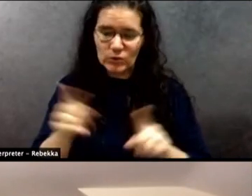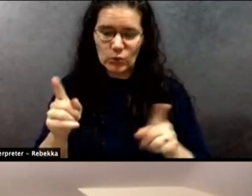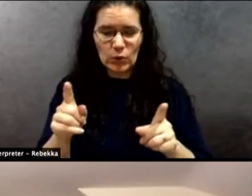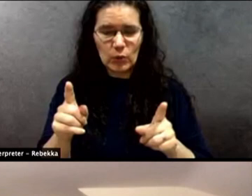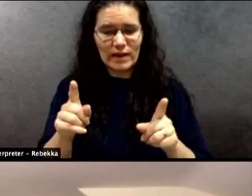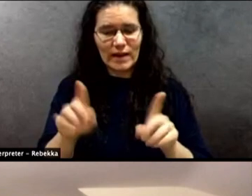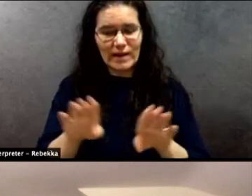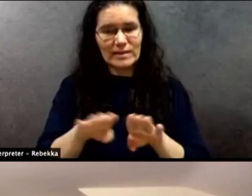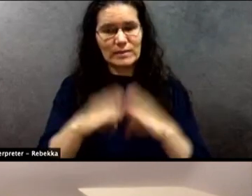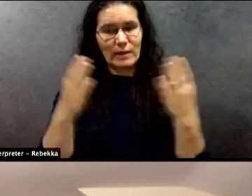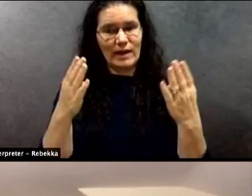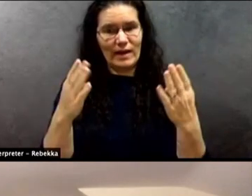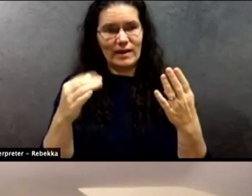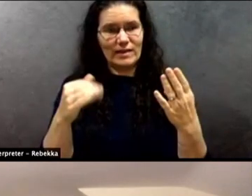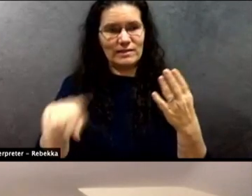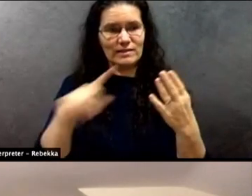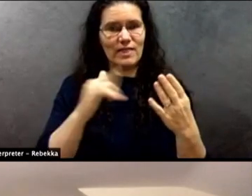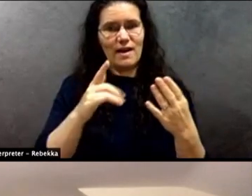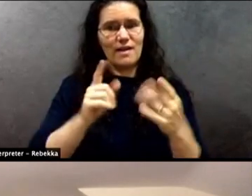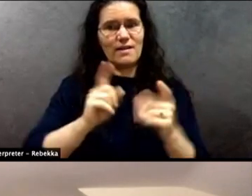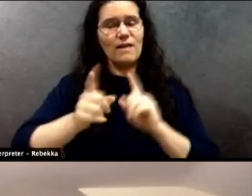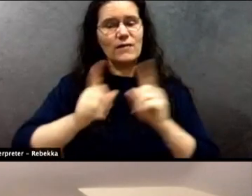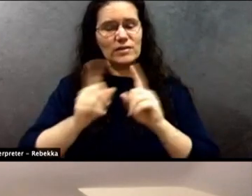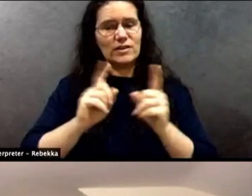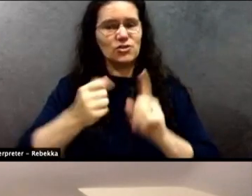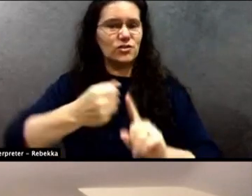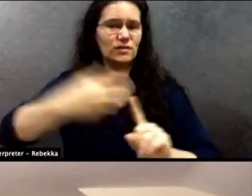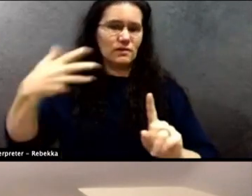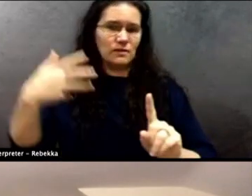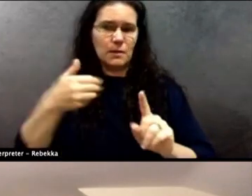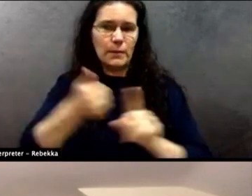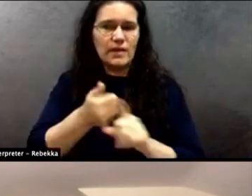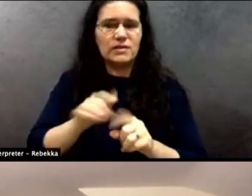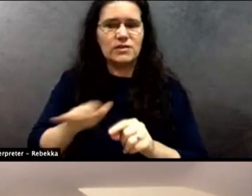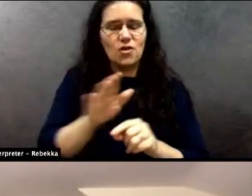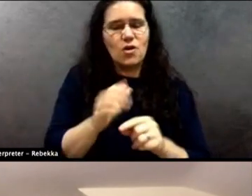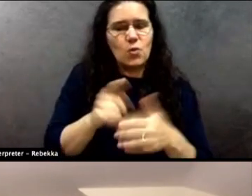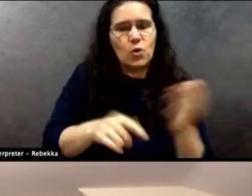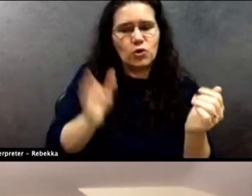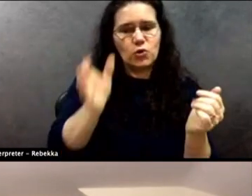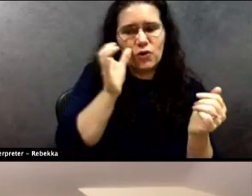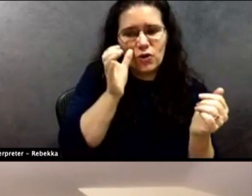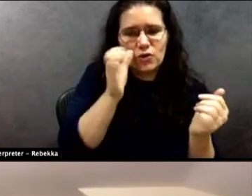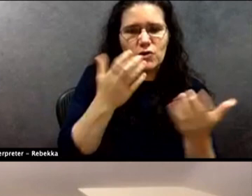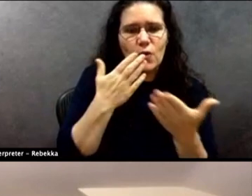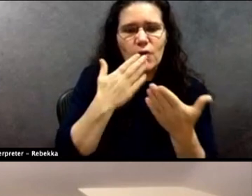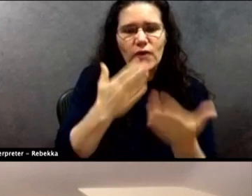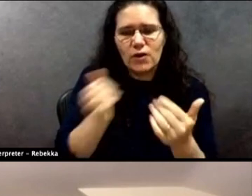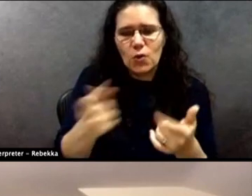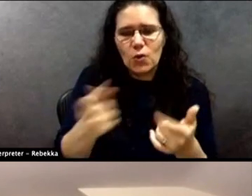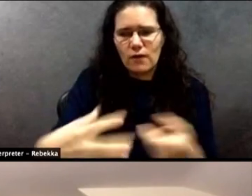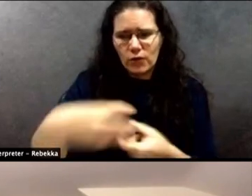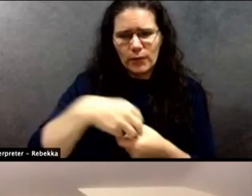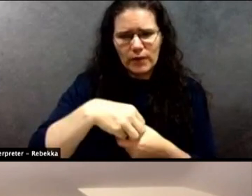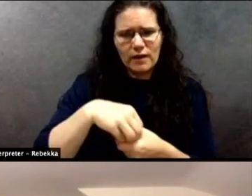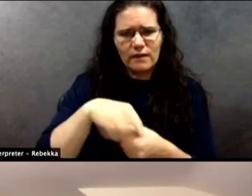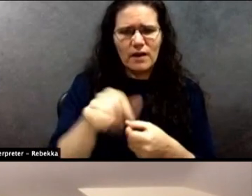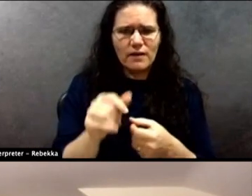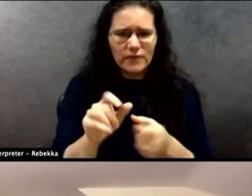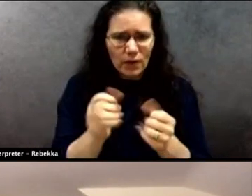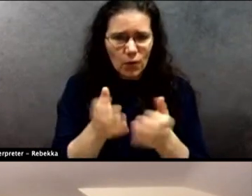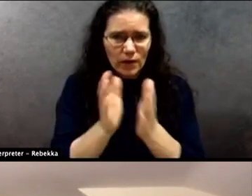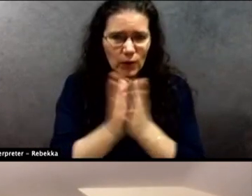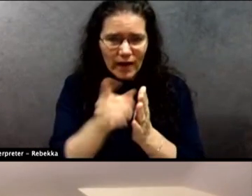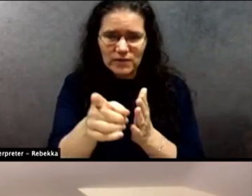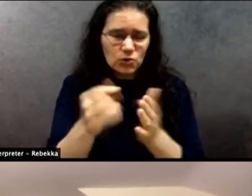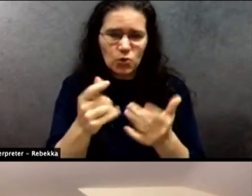conversation, kind of what your thinking is based on what you heard. So I want to appreciate you all being here. And I just want to ask you, you know, go ahead and chime